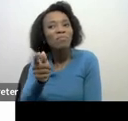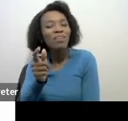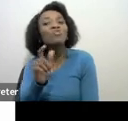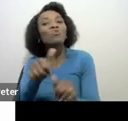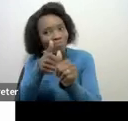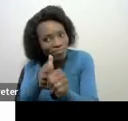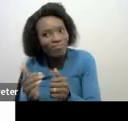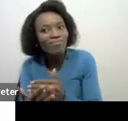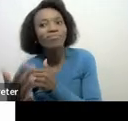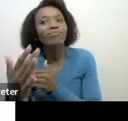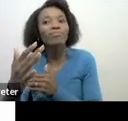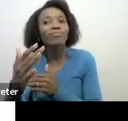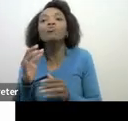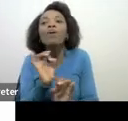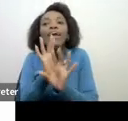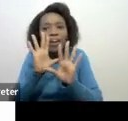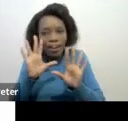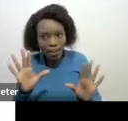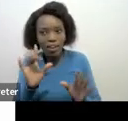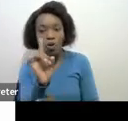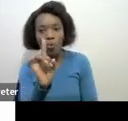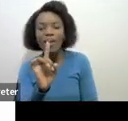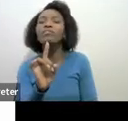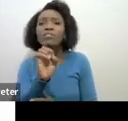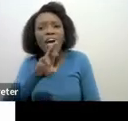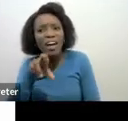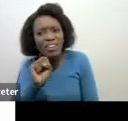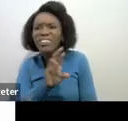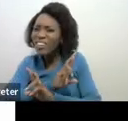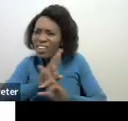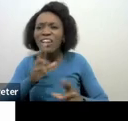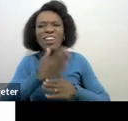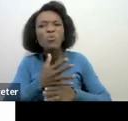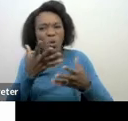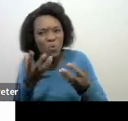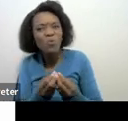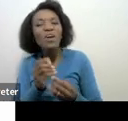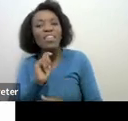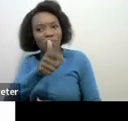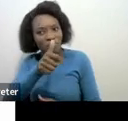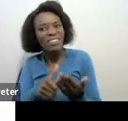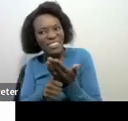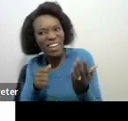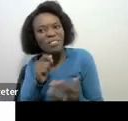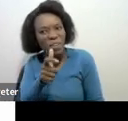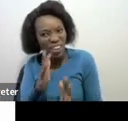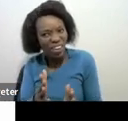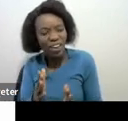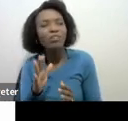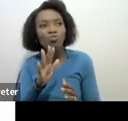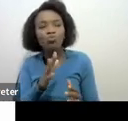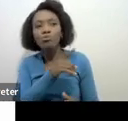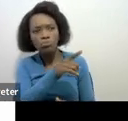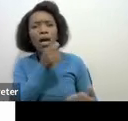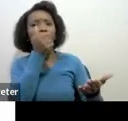this confirmed that SIRS will work with all the taxpayers to assist them to comply going forward so don't say